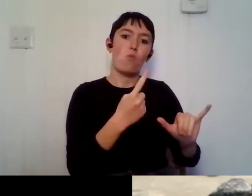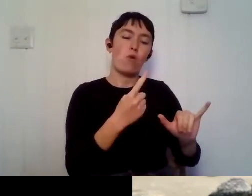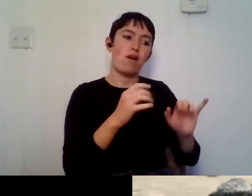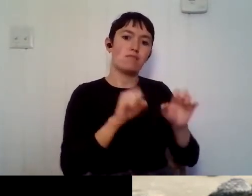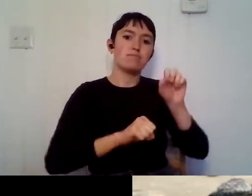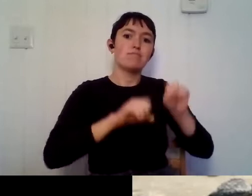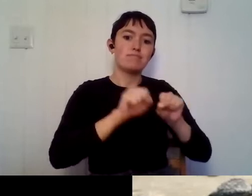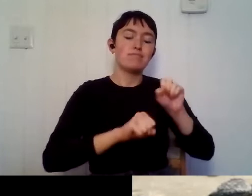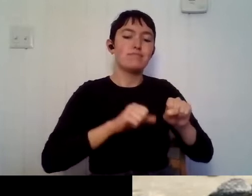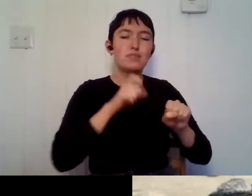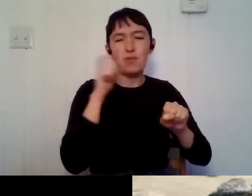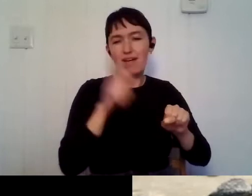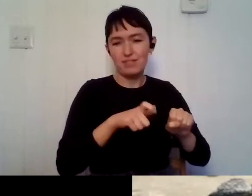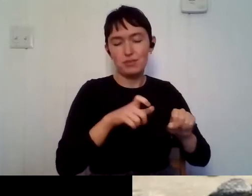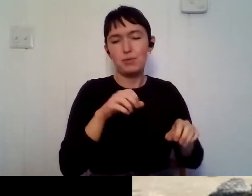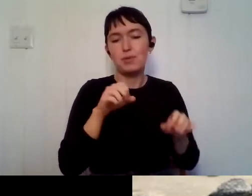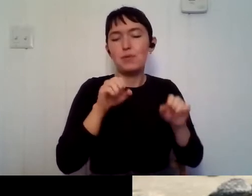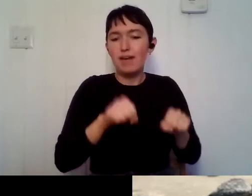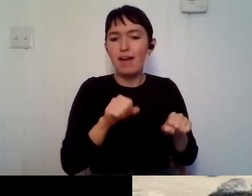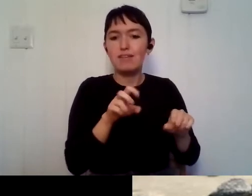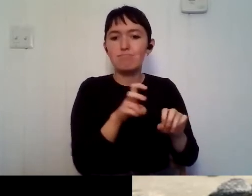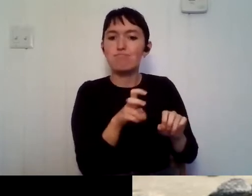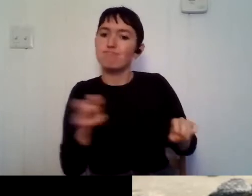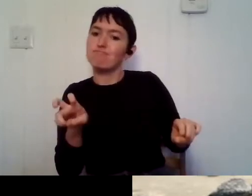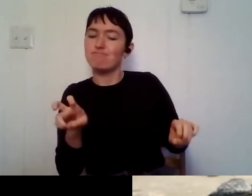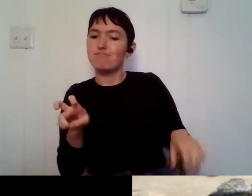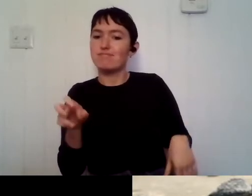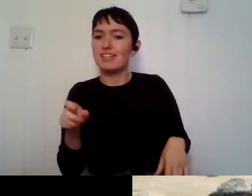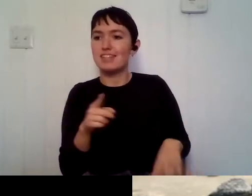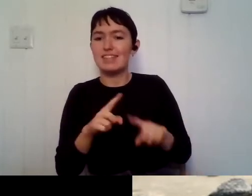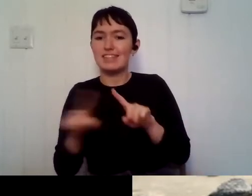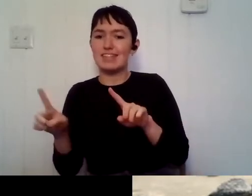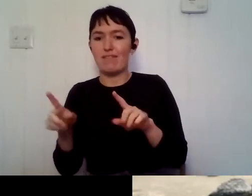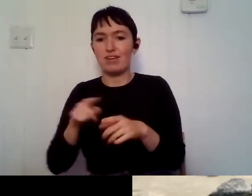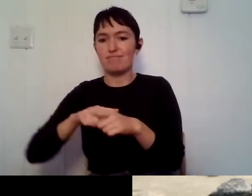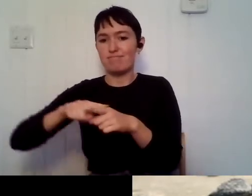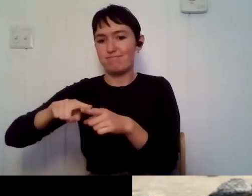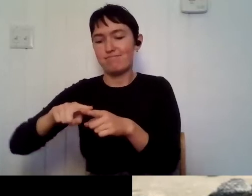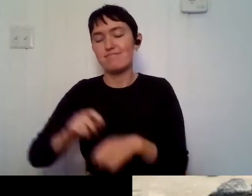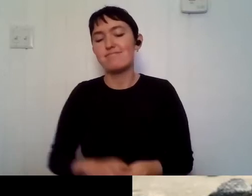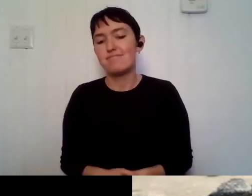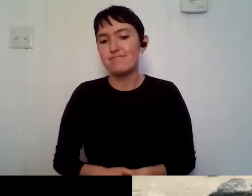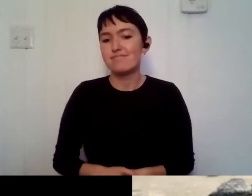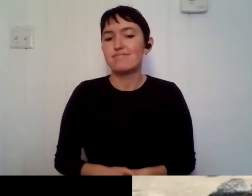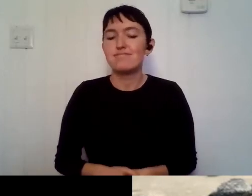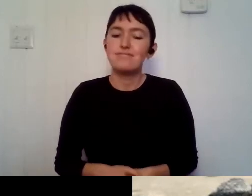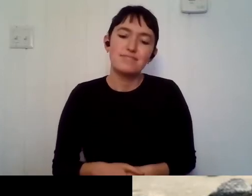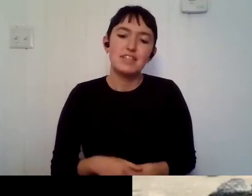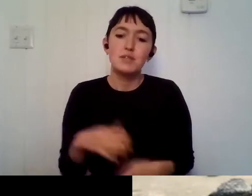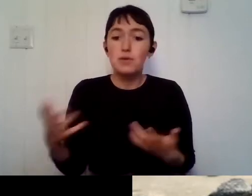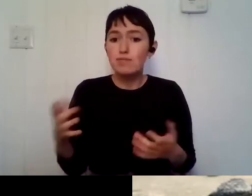horizontal to a different path in order to get to your, um, position that you want to be, or even in life goals.